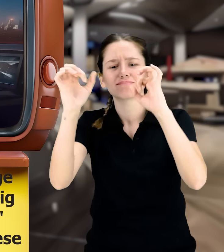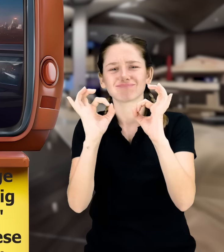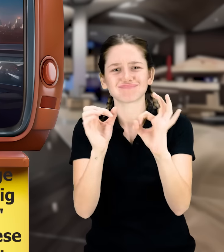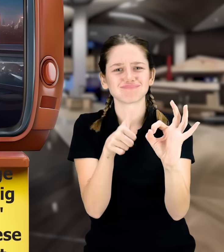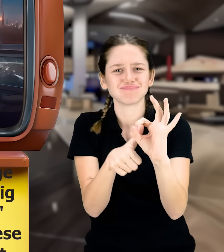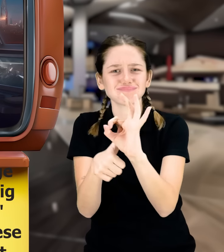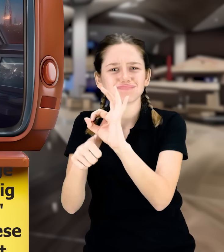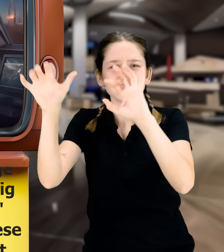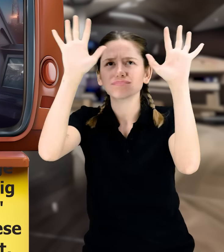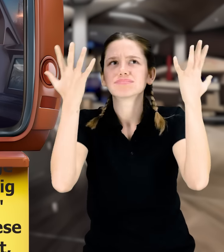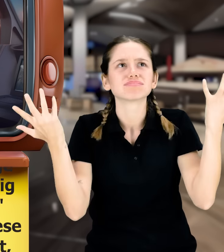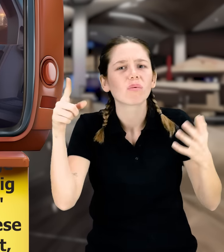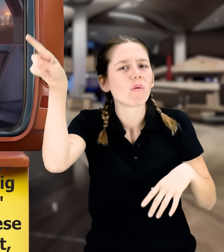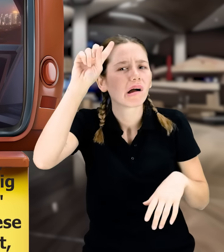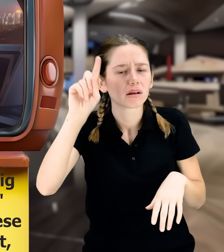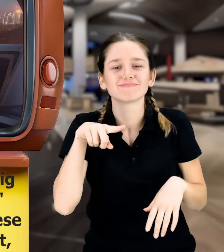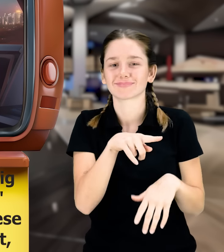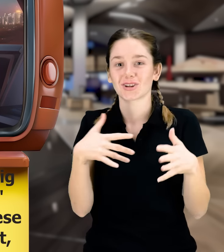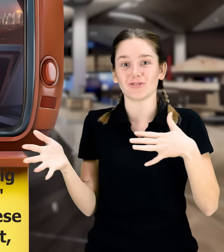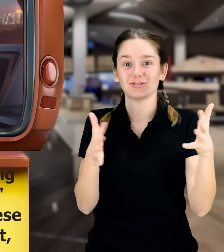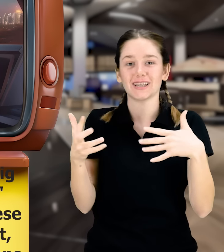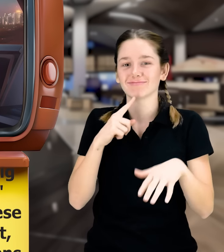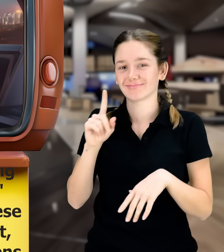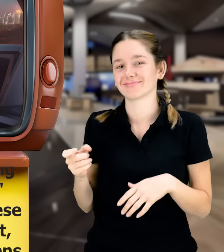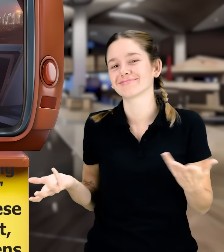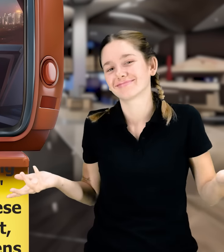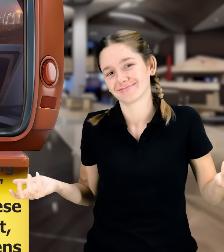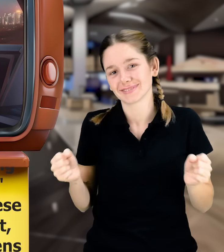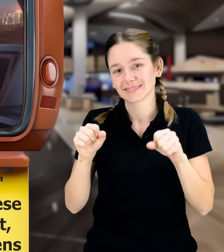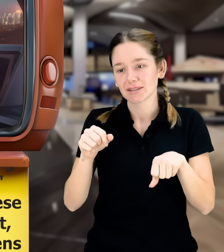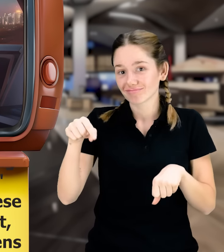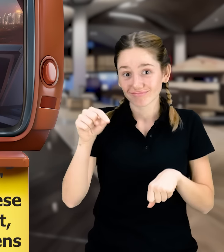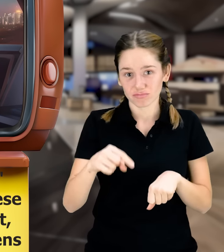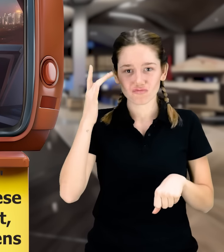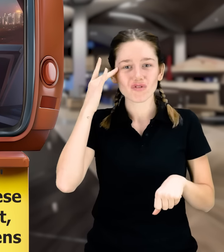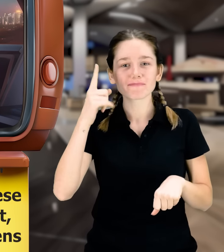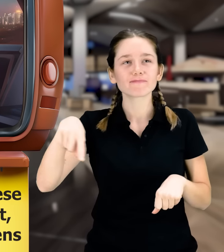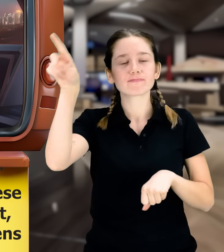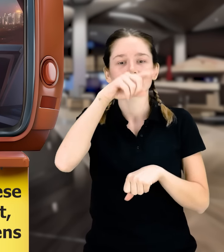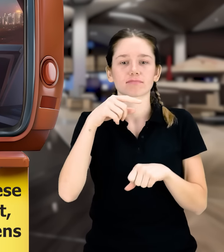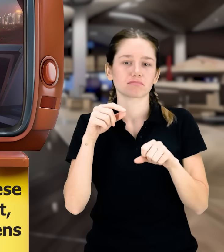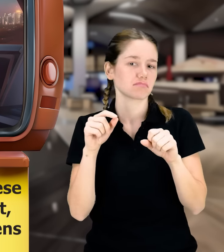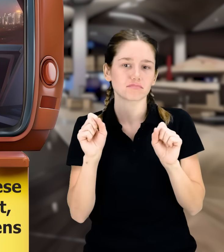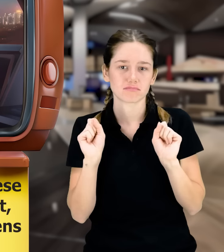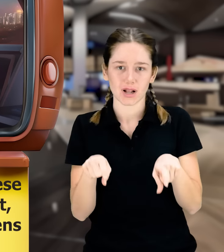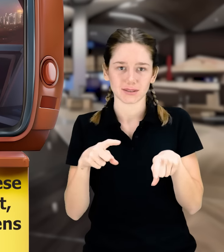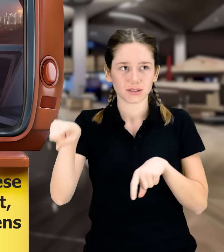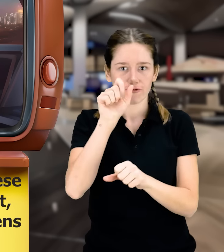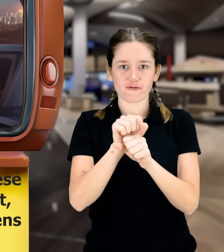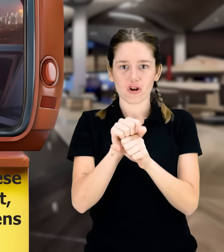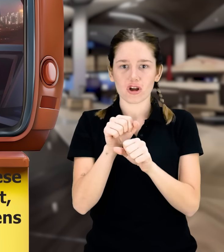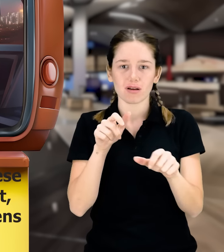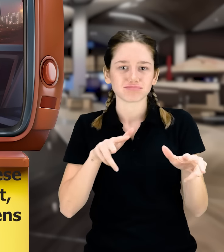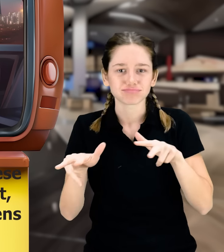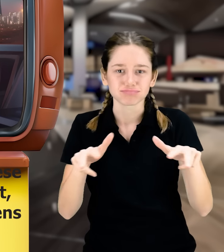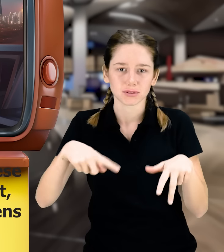Ruzgar looked at Ege and said. These are the eyes and ears of the airport, Ege. The